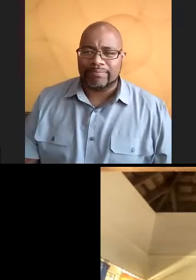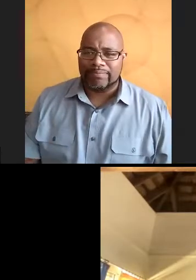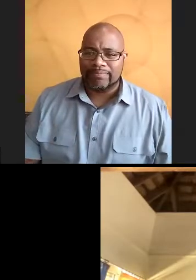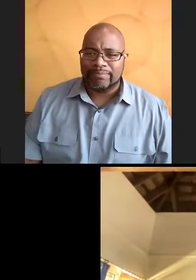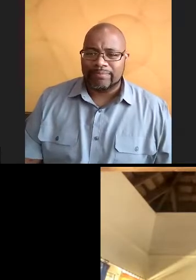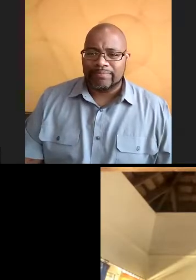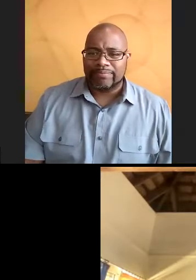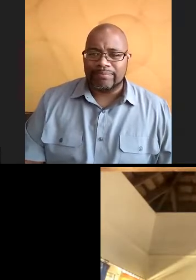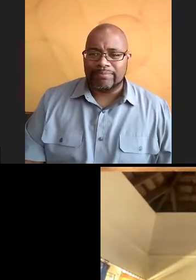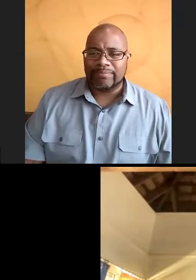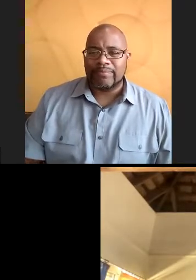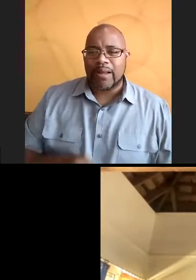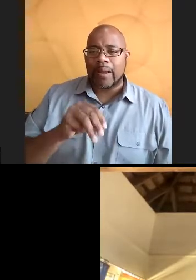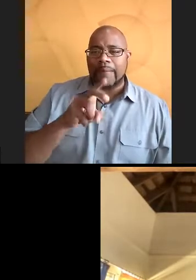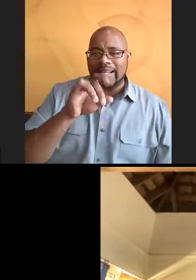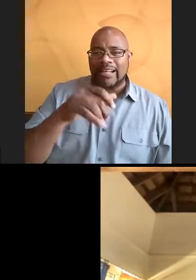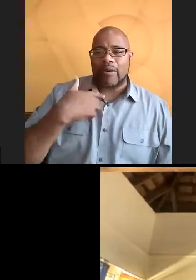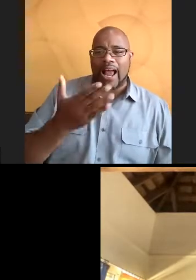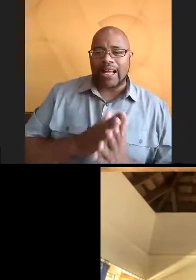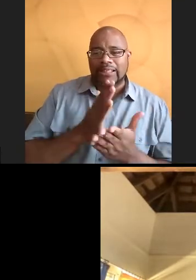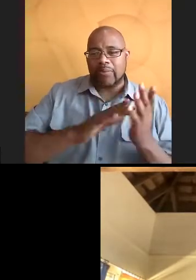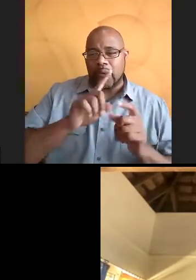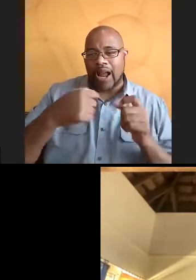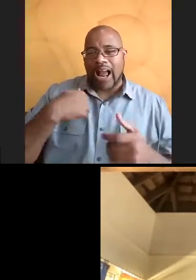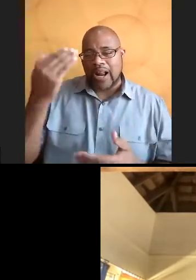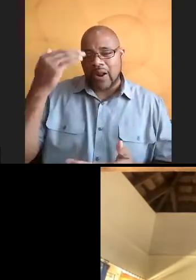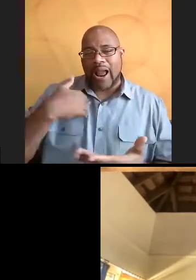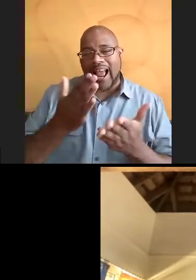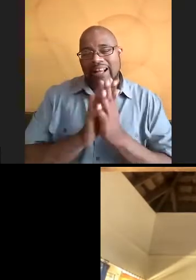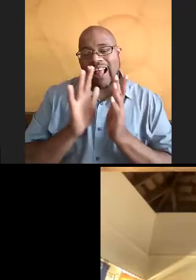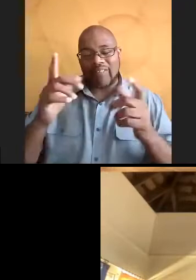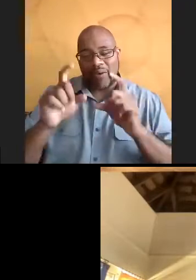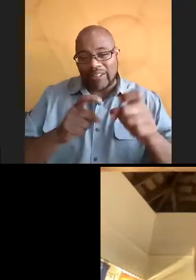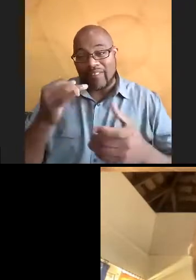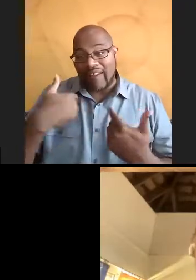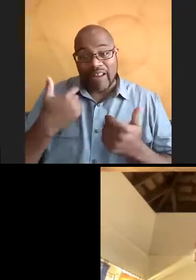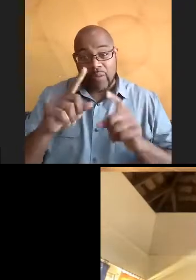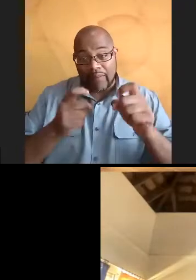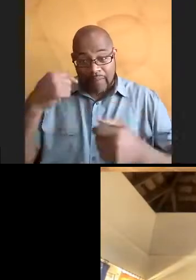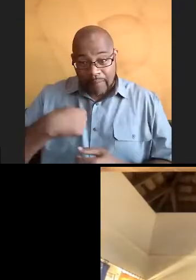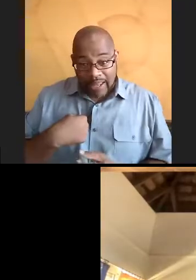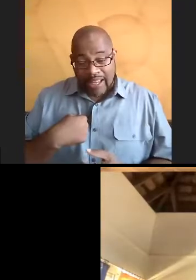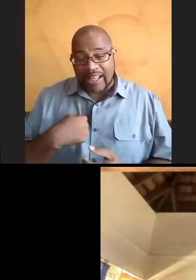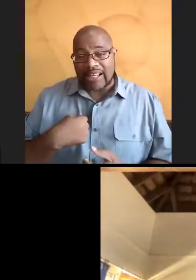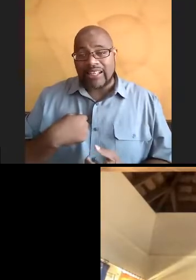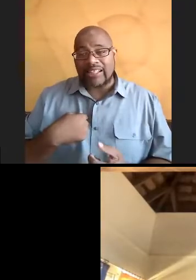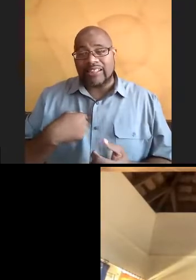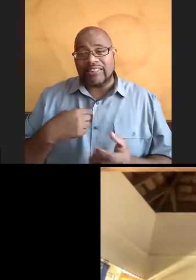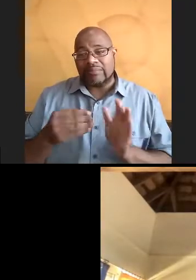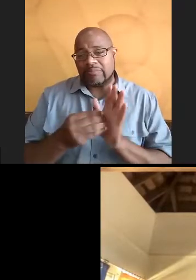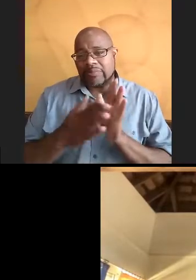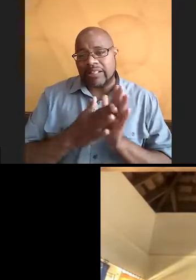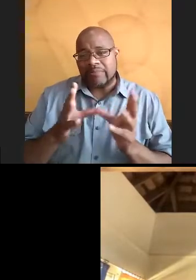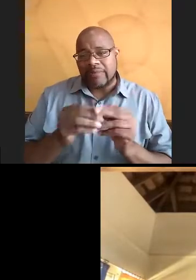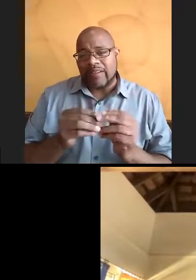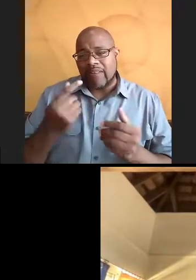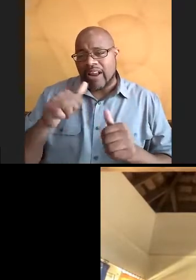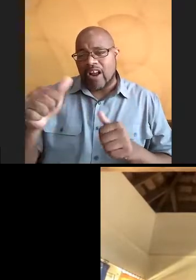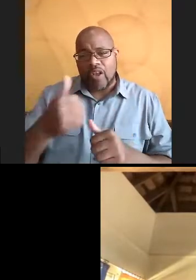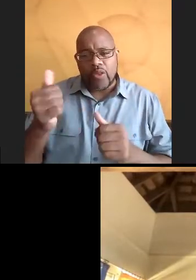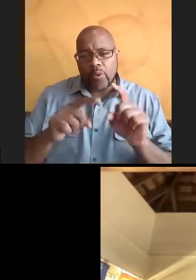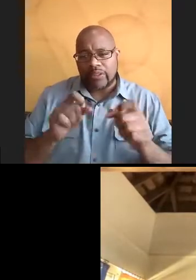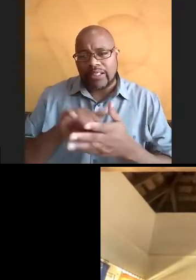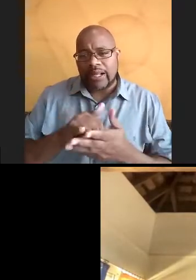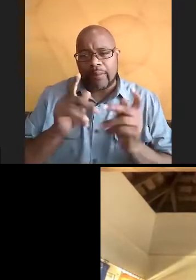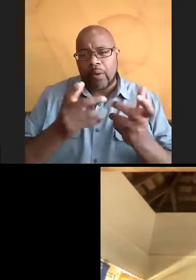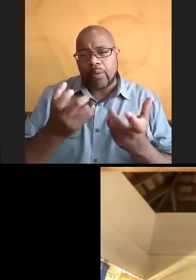So Maddie, want to ask you some questions. I know I'm asking you a lot of questions and if you have questions for me, but just while we're waiting for any other questions that